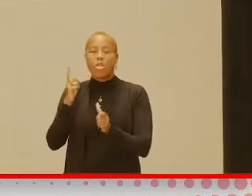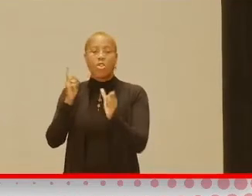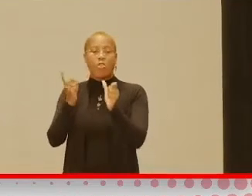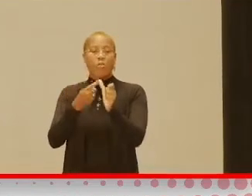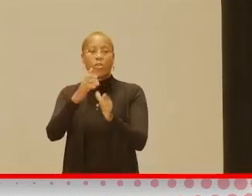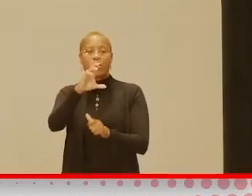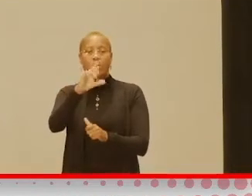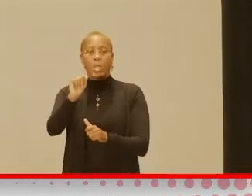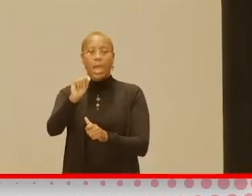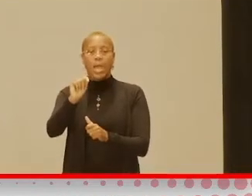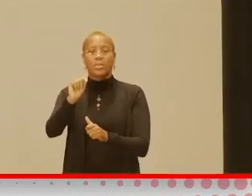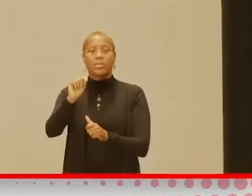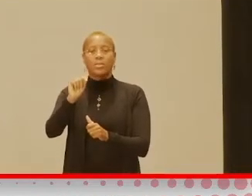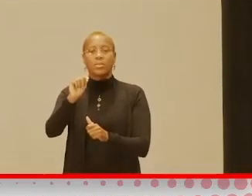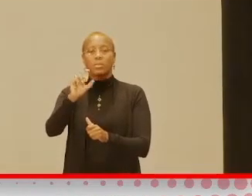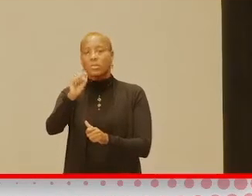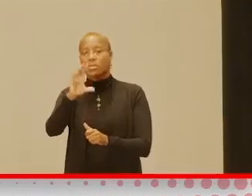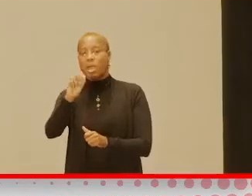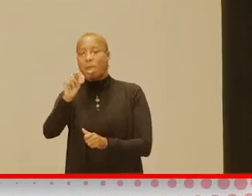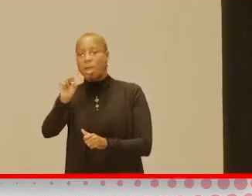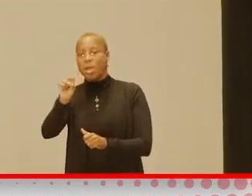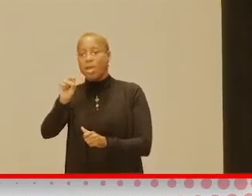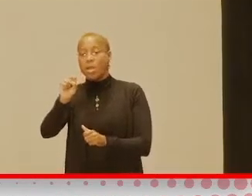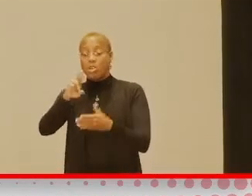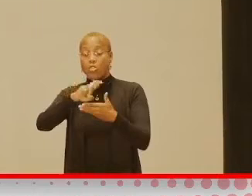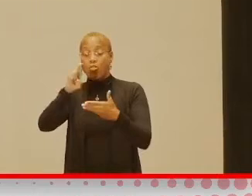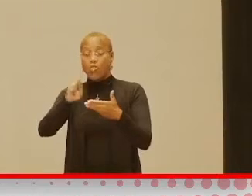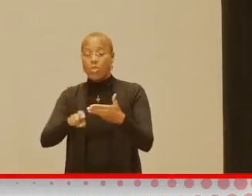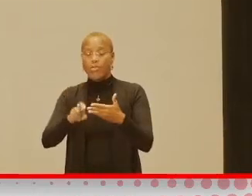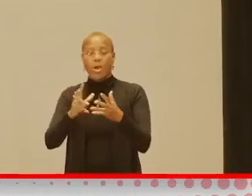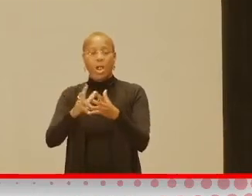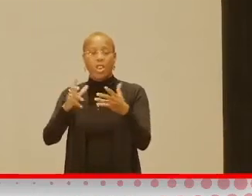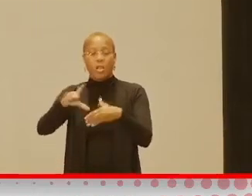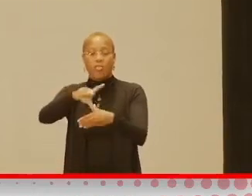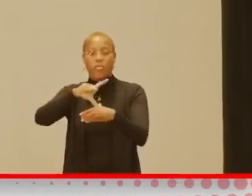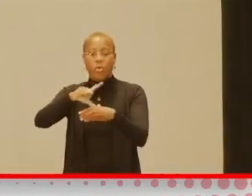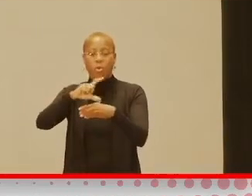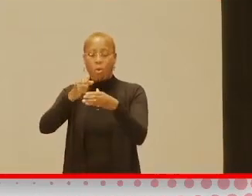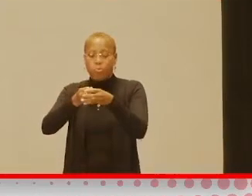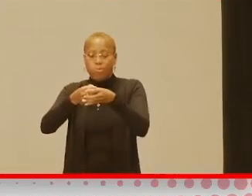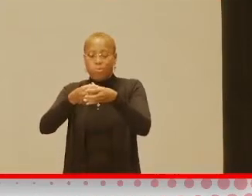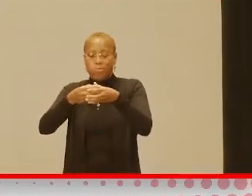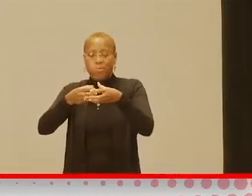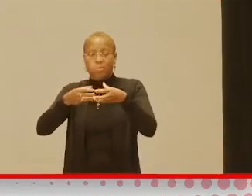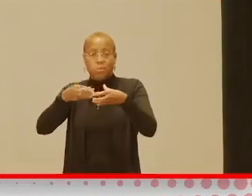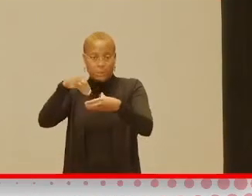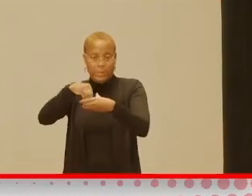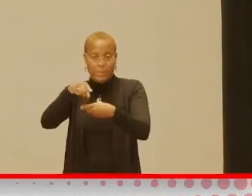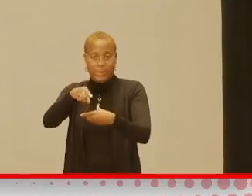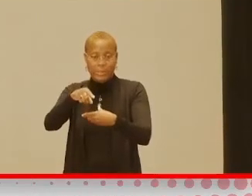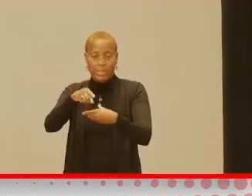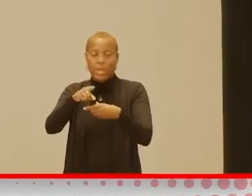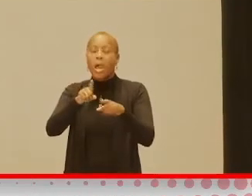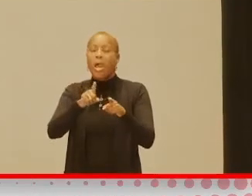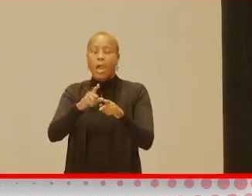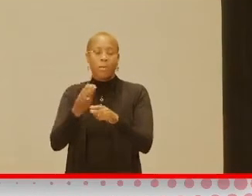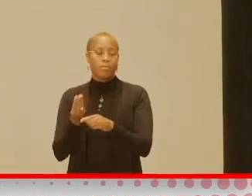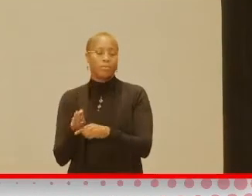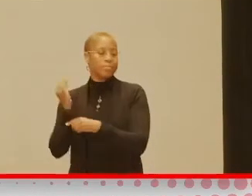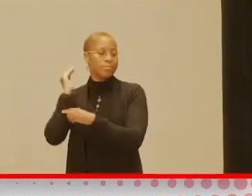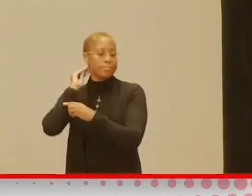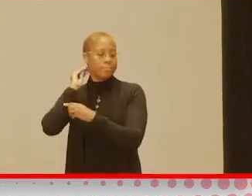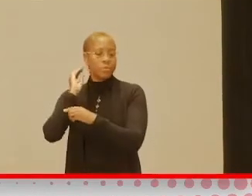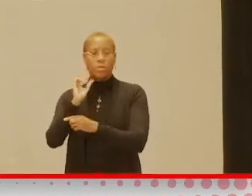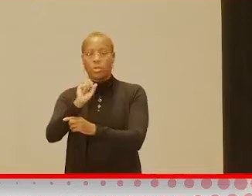scans. So it resulted in a lot of fluid built up. And he did have a shunt put in,